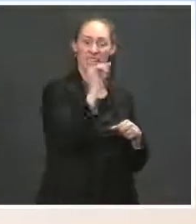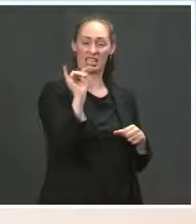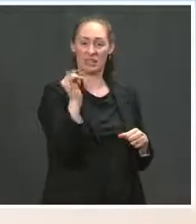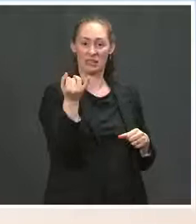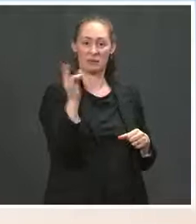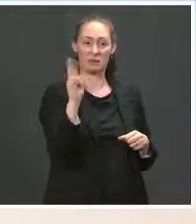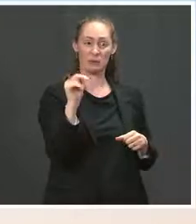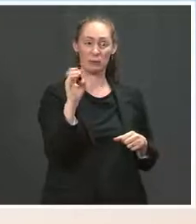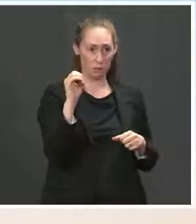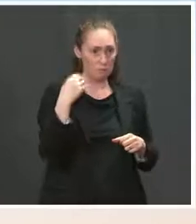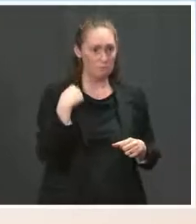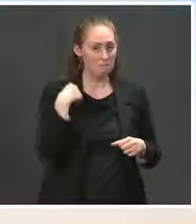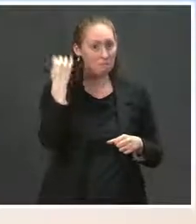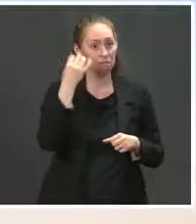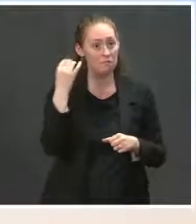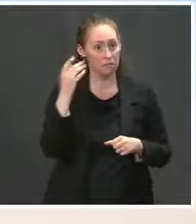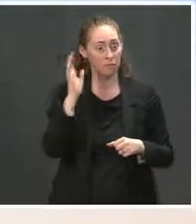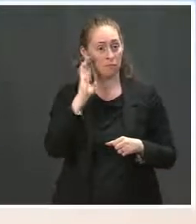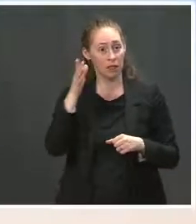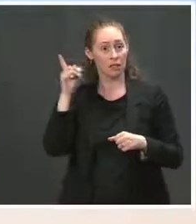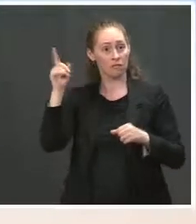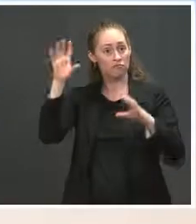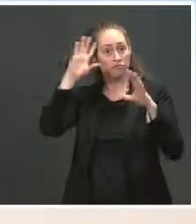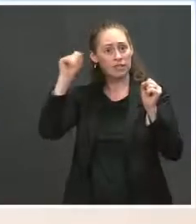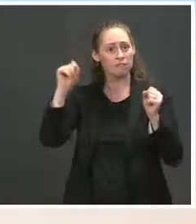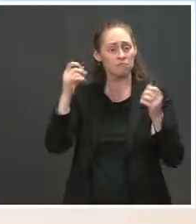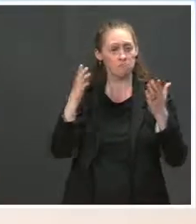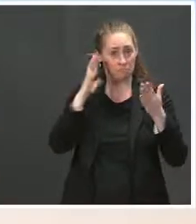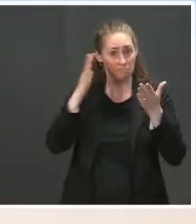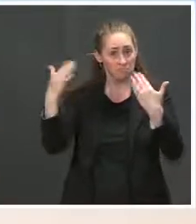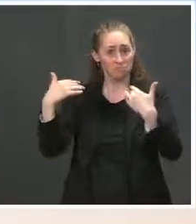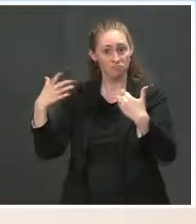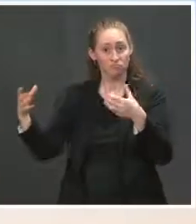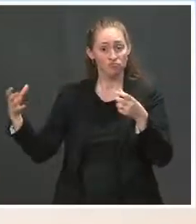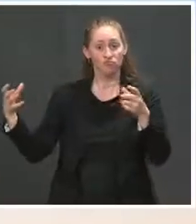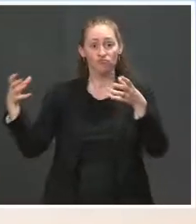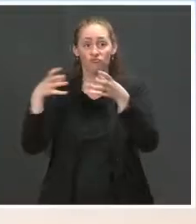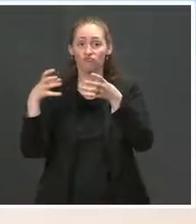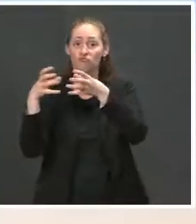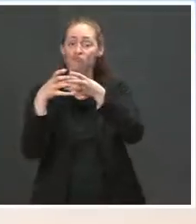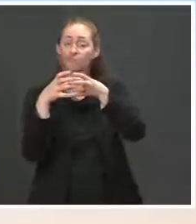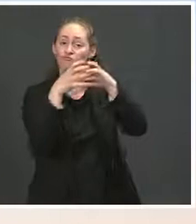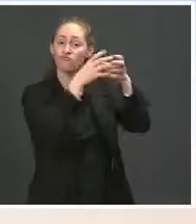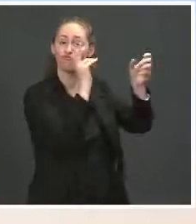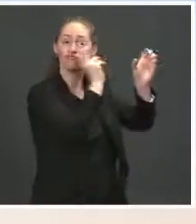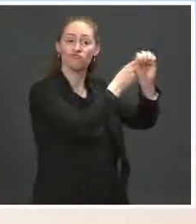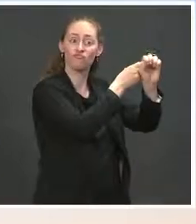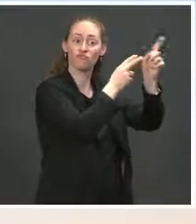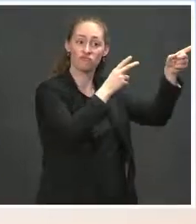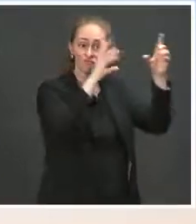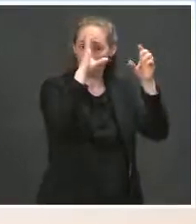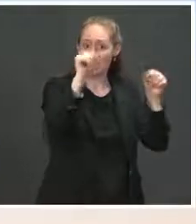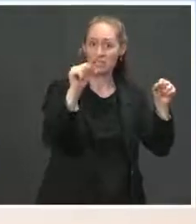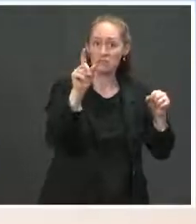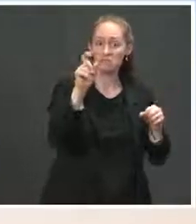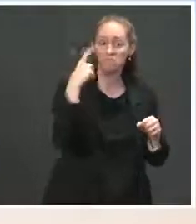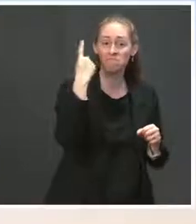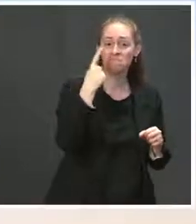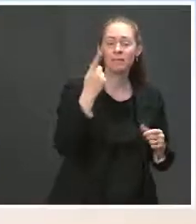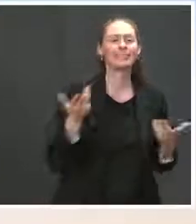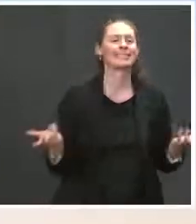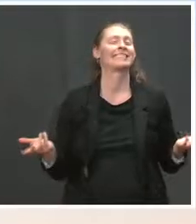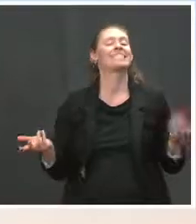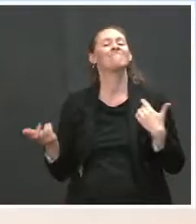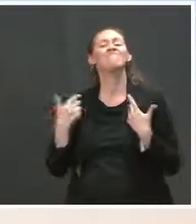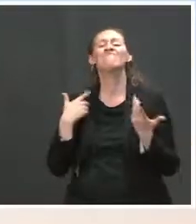Europe as well? Ms. I can't make a prediction of that. That is based on the health and recommendations, the health and med-